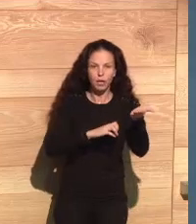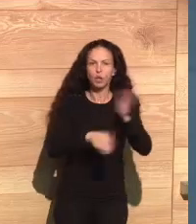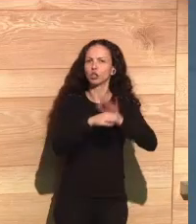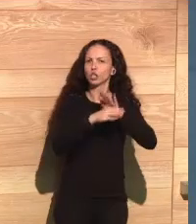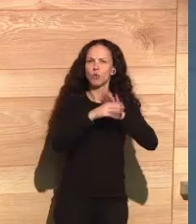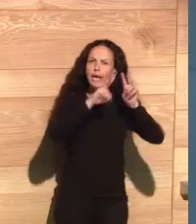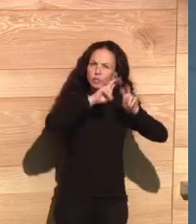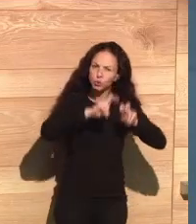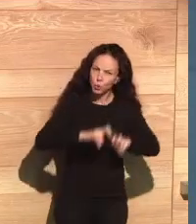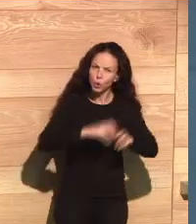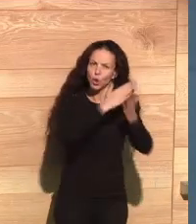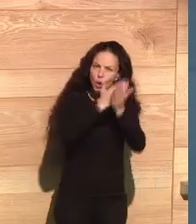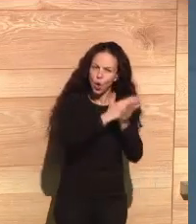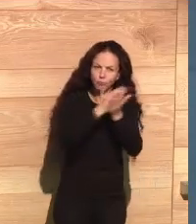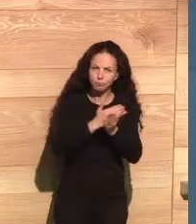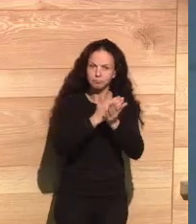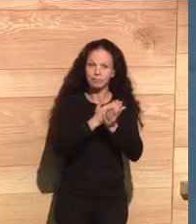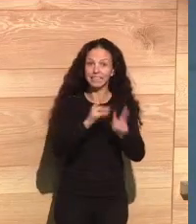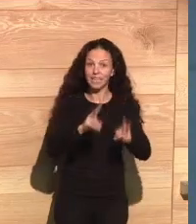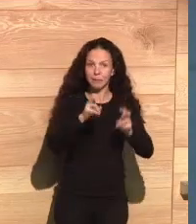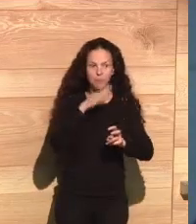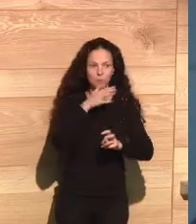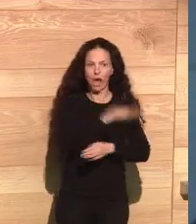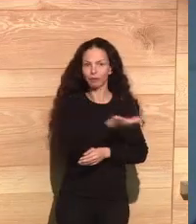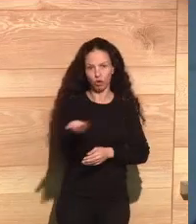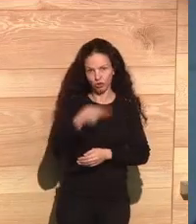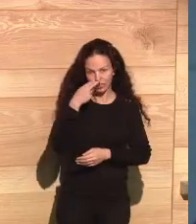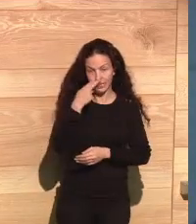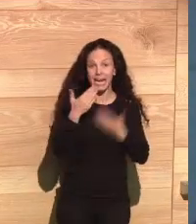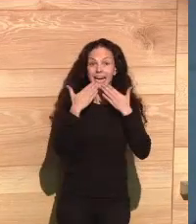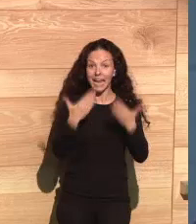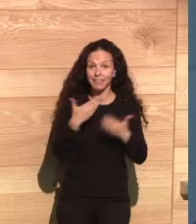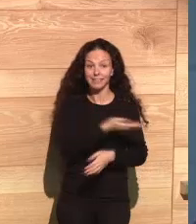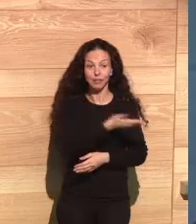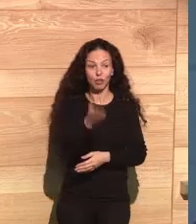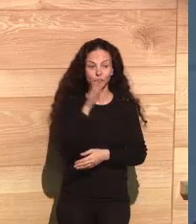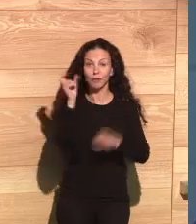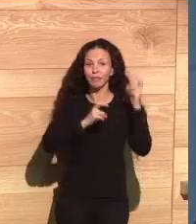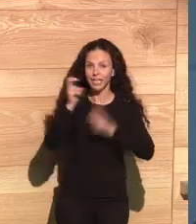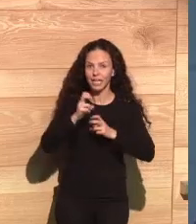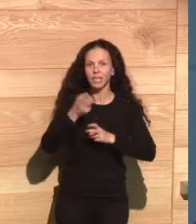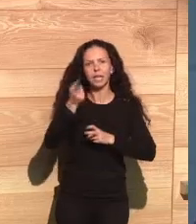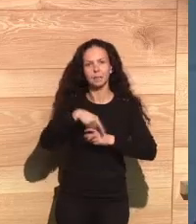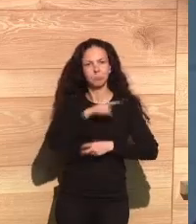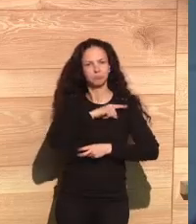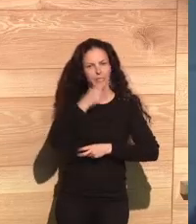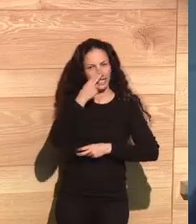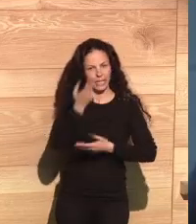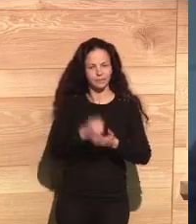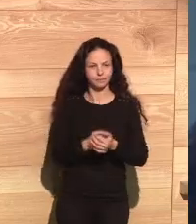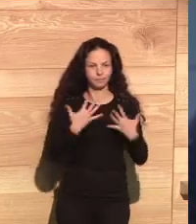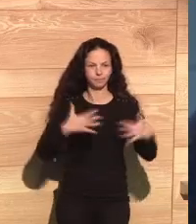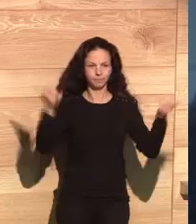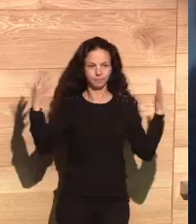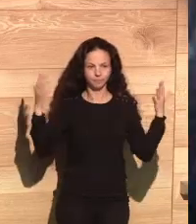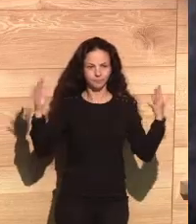I think I wanted to highlight the importance of the study in order to keep working for a better privacy. And thank you all